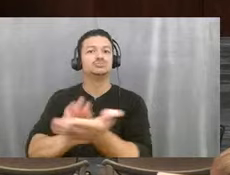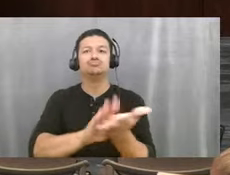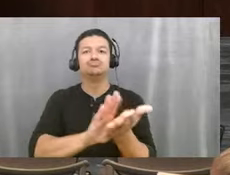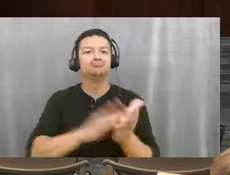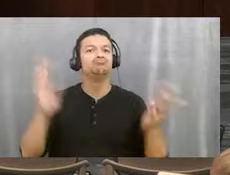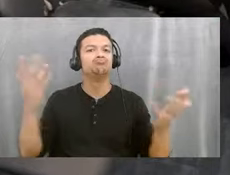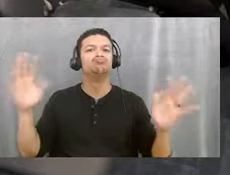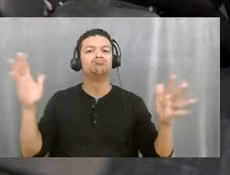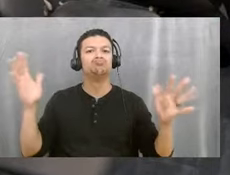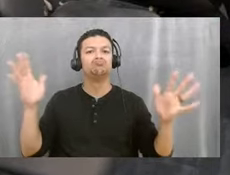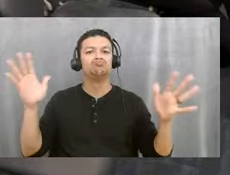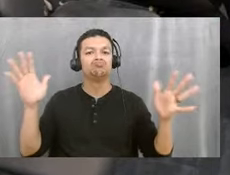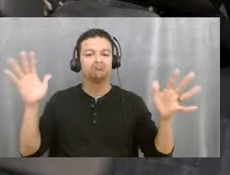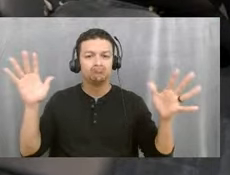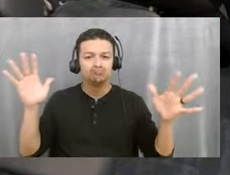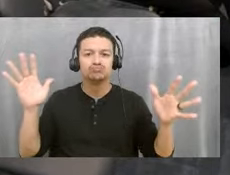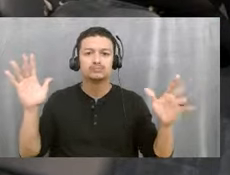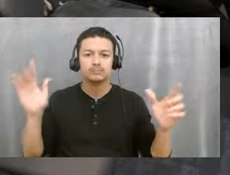work.